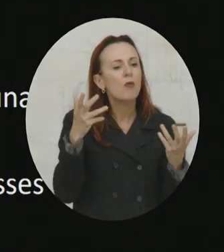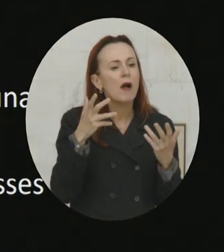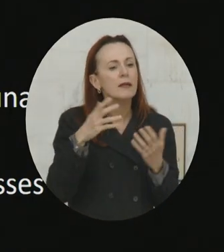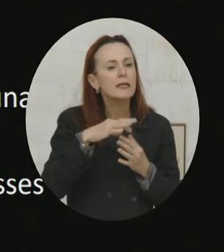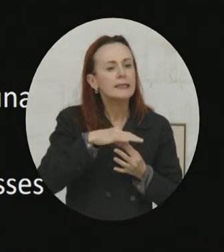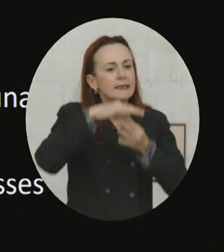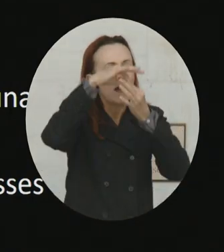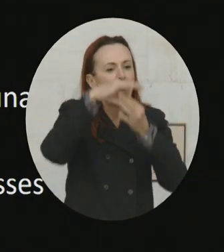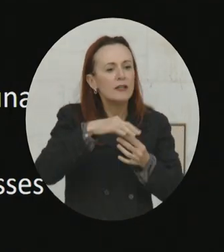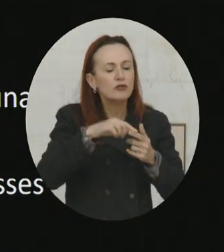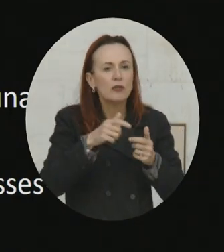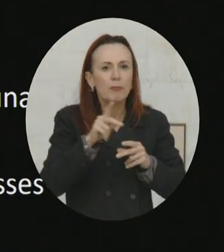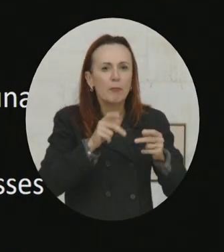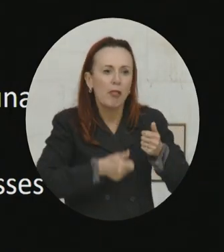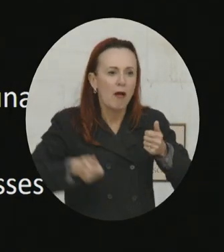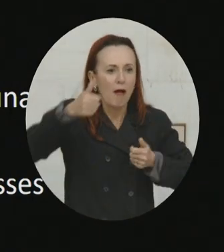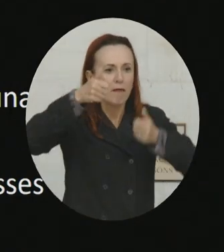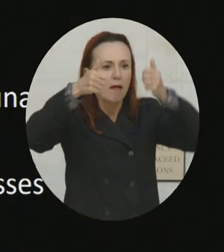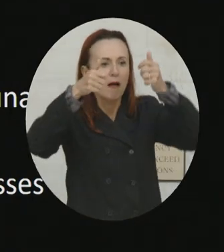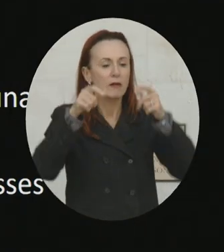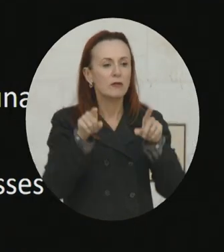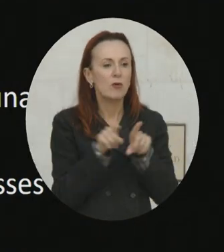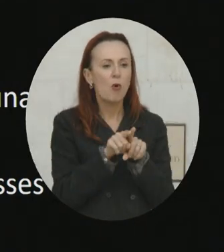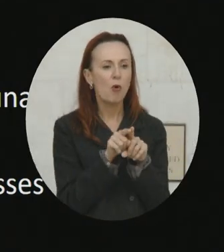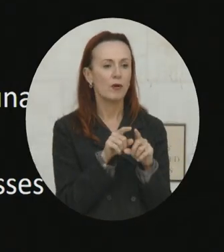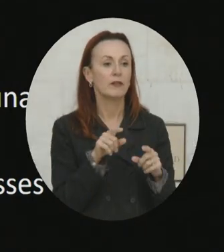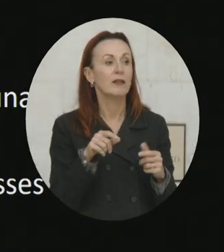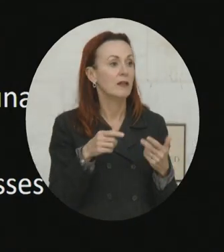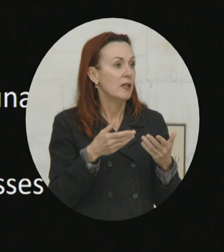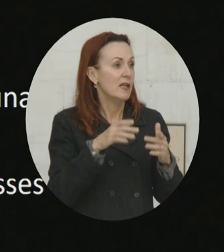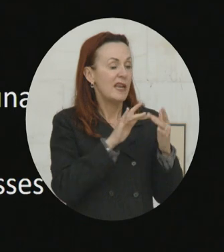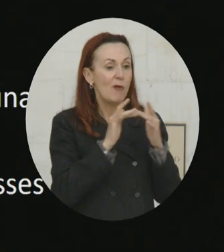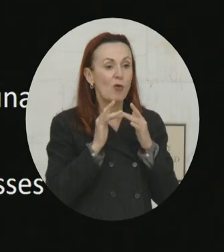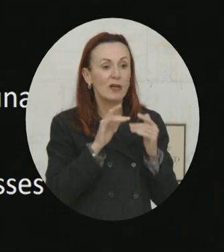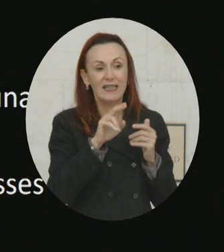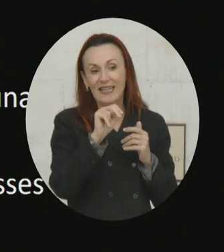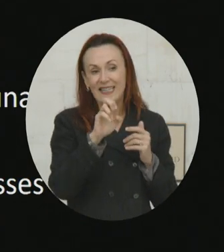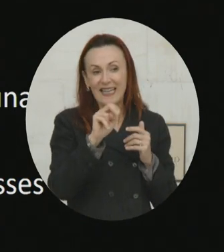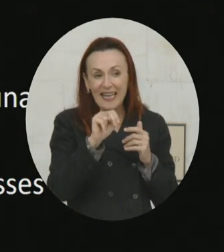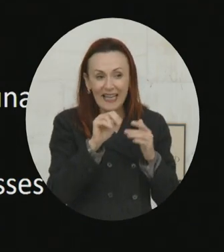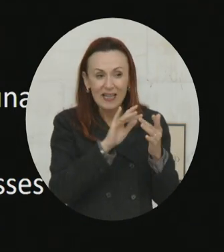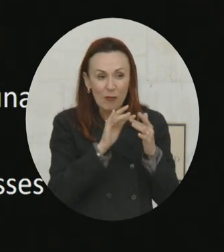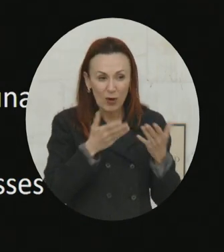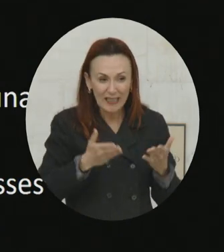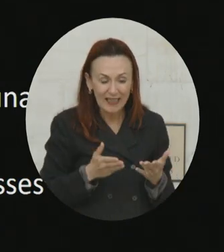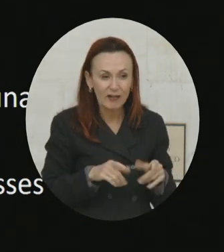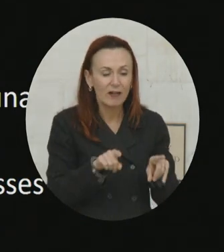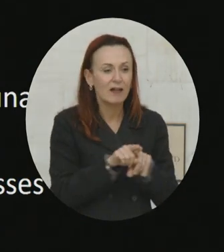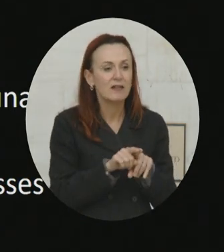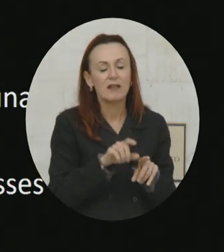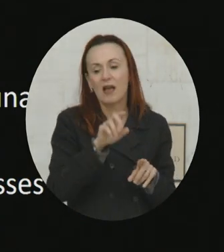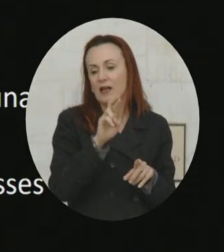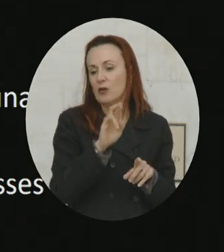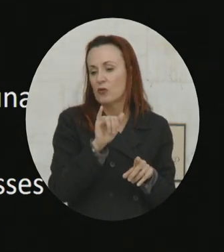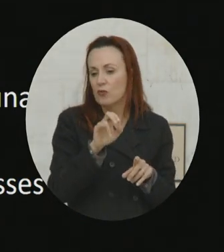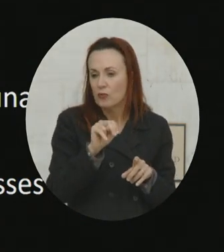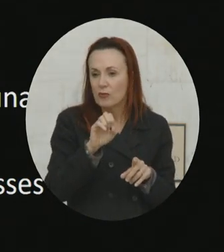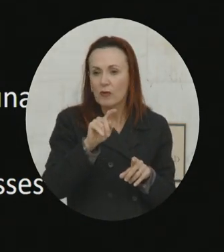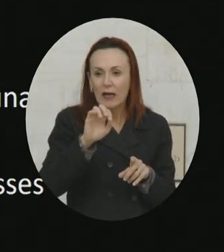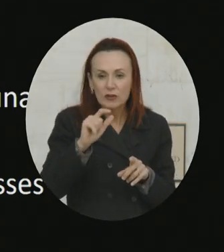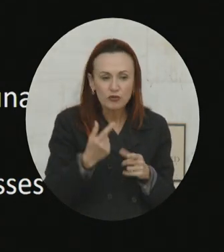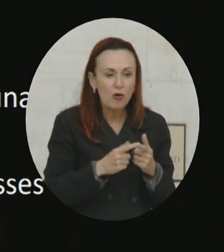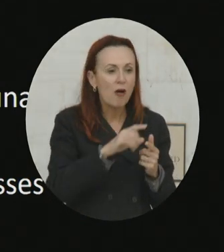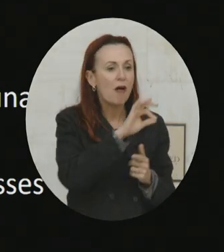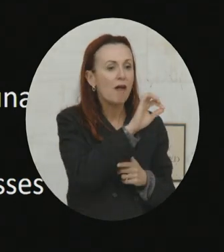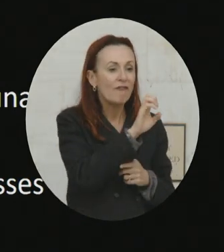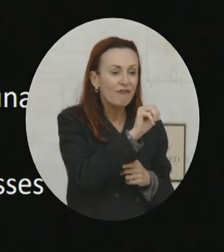decision makers, ties to individuals like the NEN network here in San Francisco, ties to people like Dan Homsey, like Brian Strong, ties to FEMA and the Red